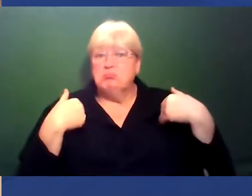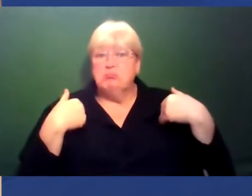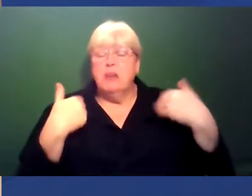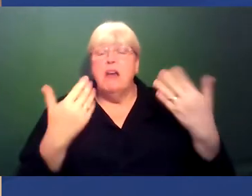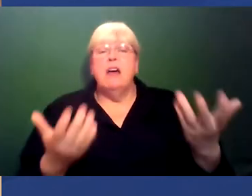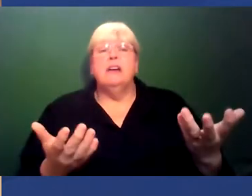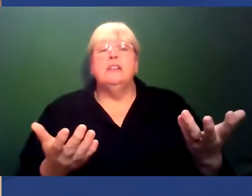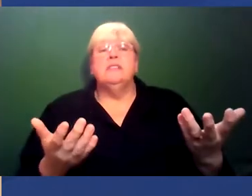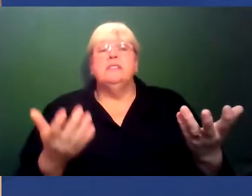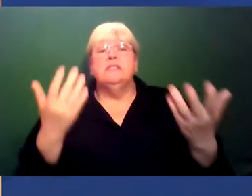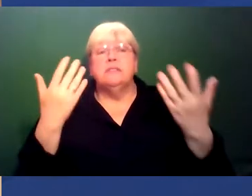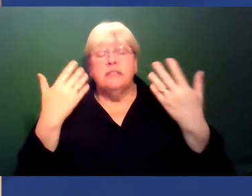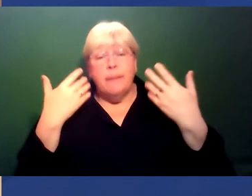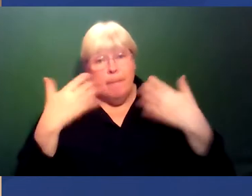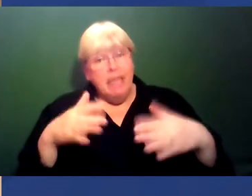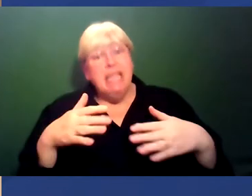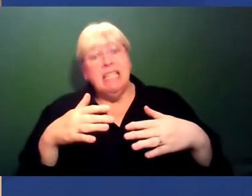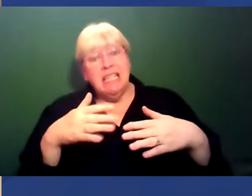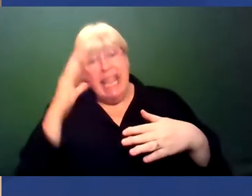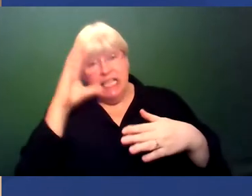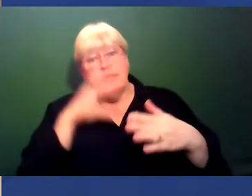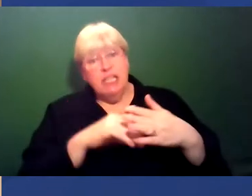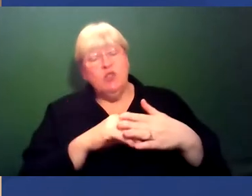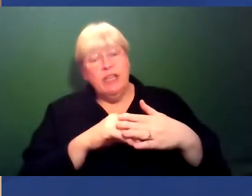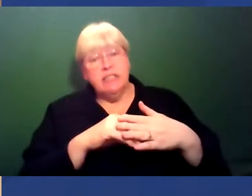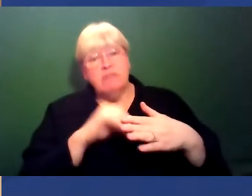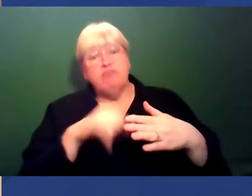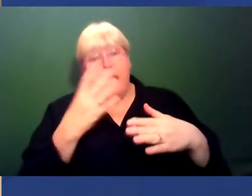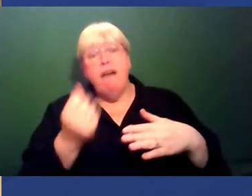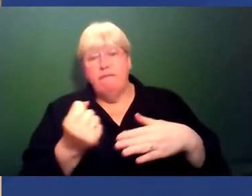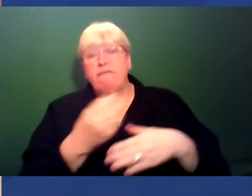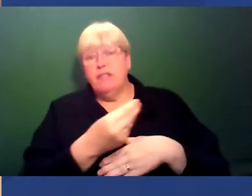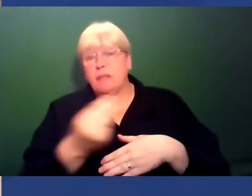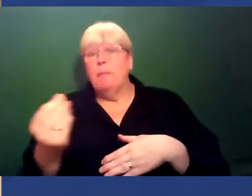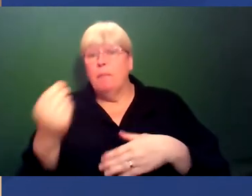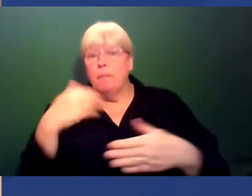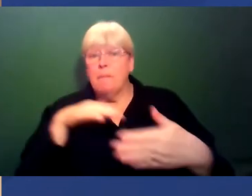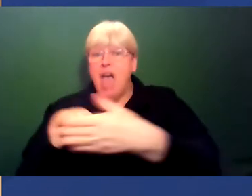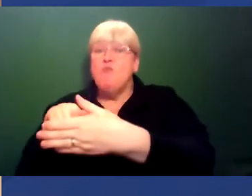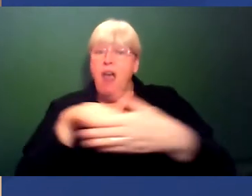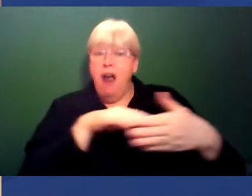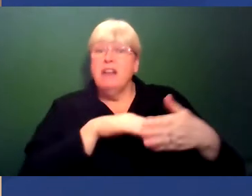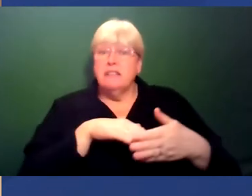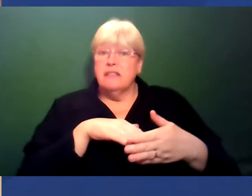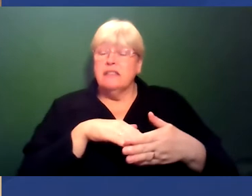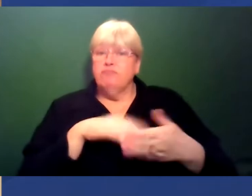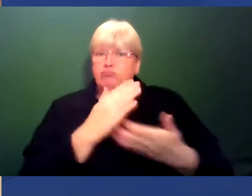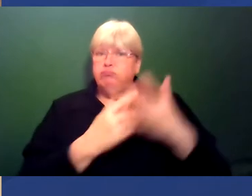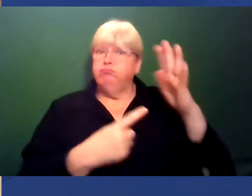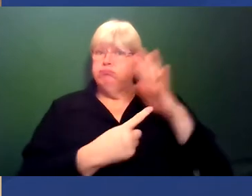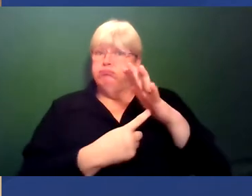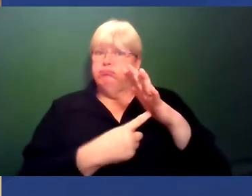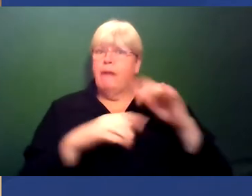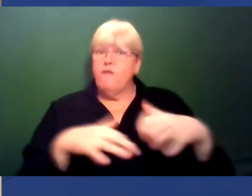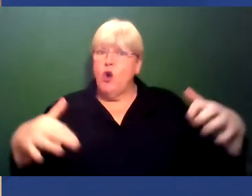So, I have, yeah, so I have experienced, I have experienced sort of barriers. But I think this is a really important point for the audience to take